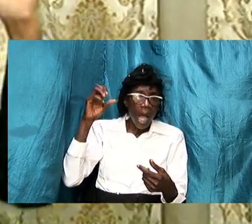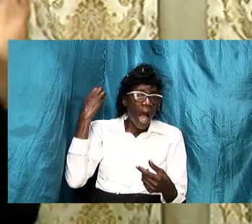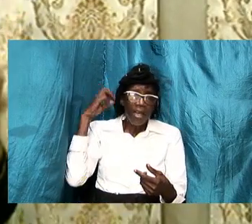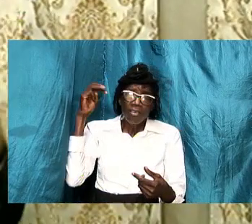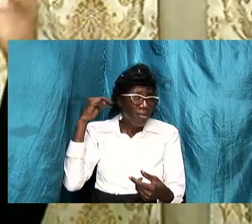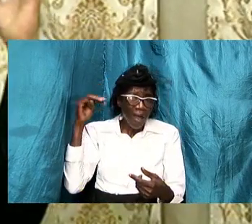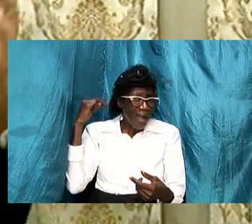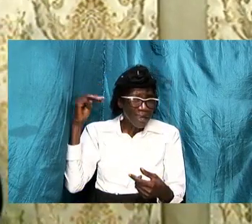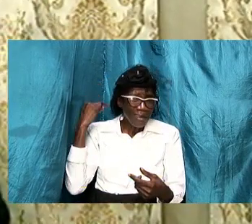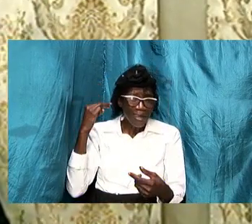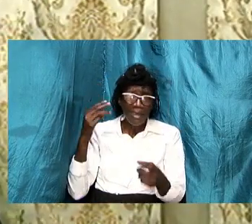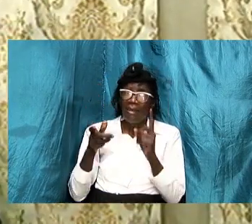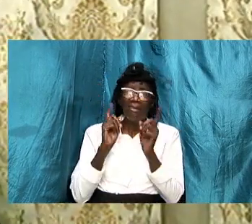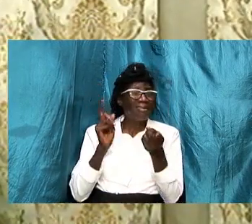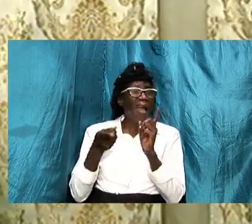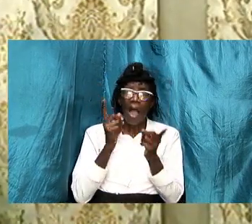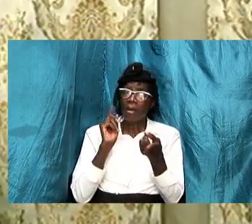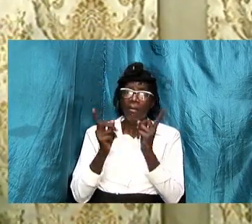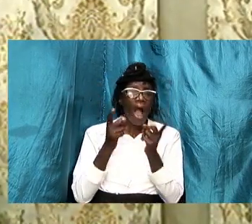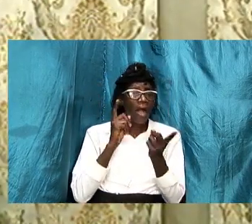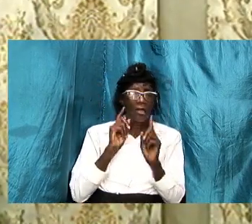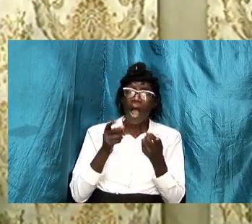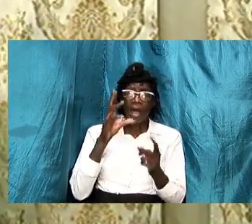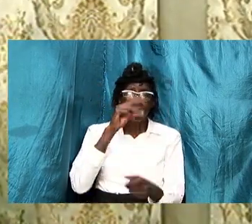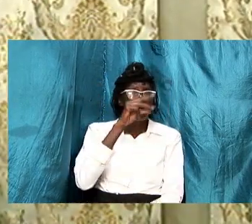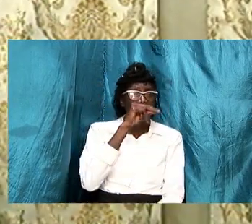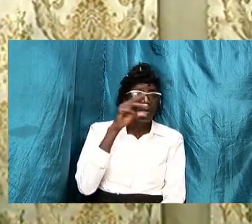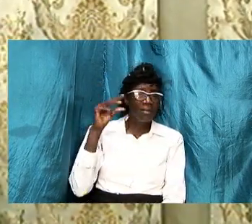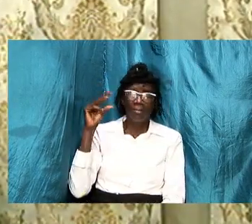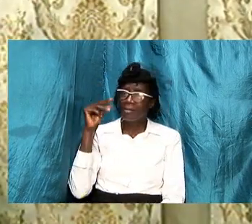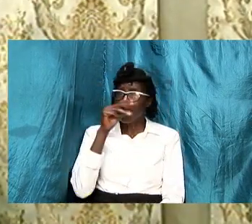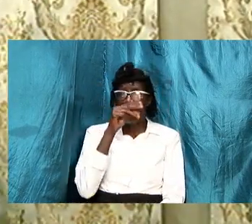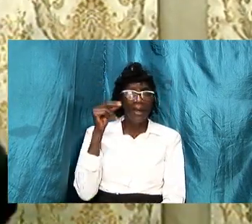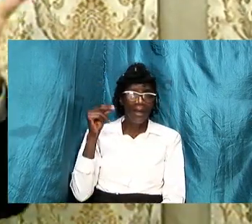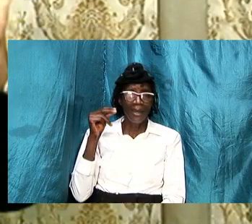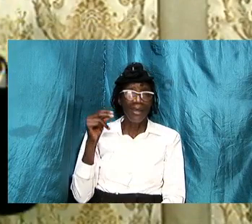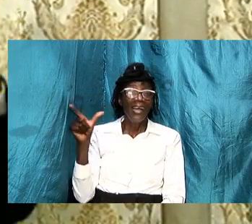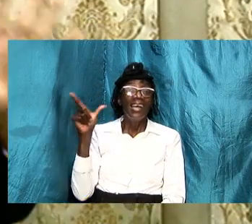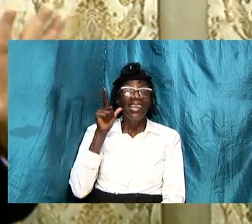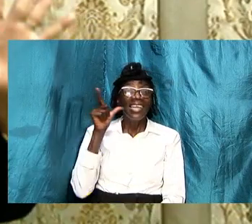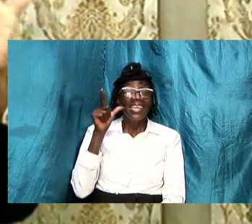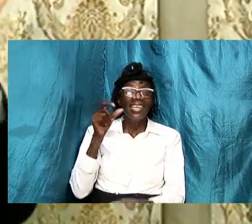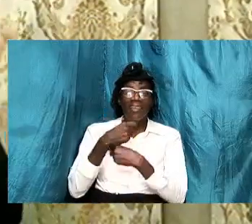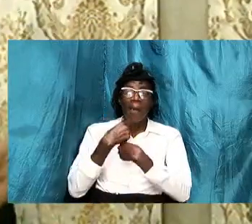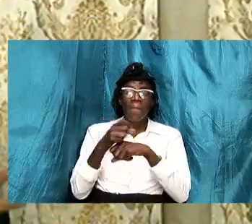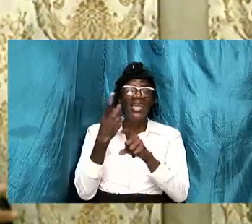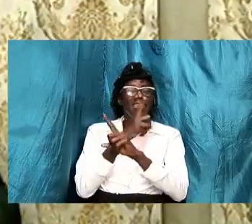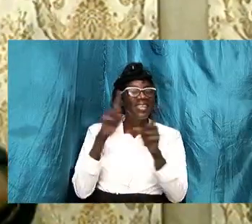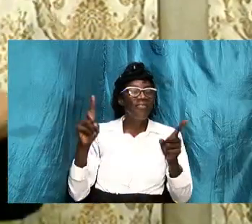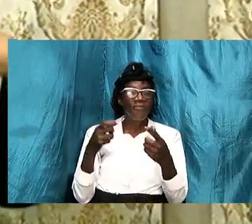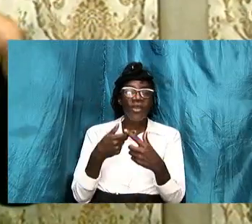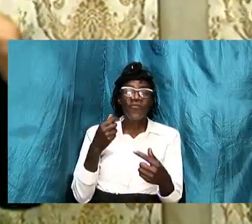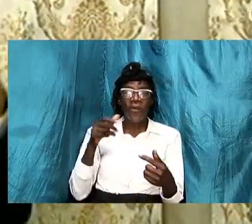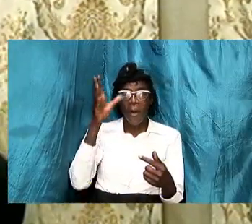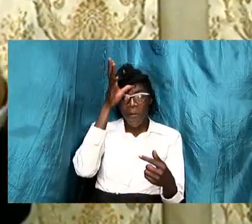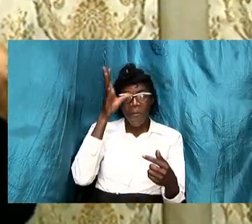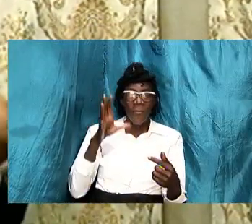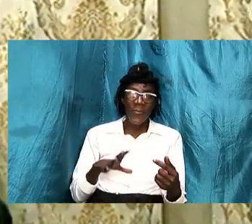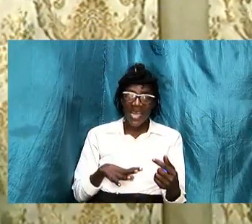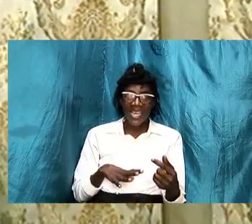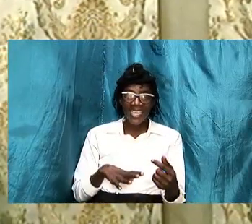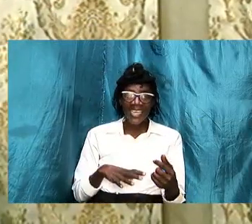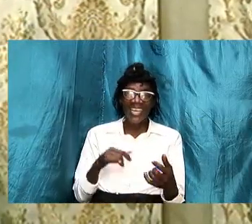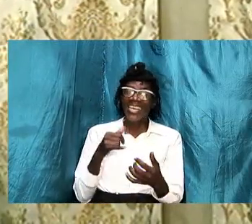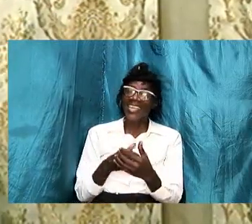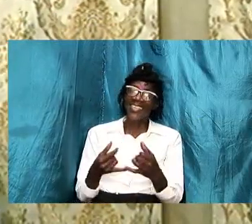thing and she talk and talk and talk ladies were made a totally different way from men and so it is